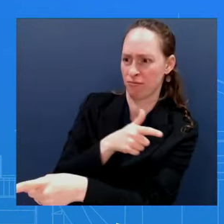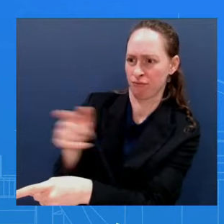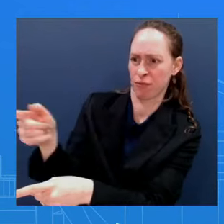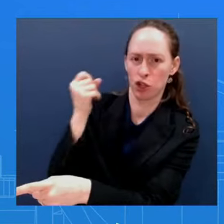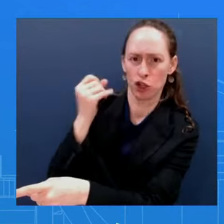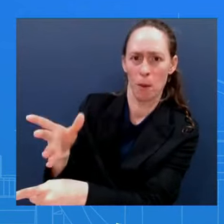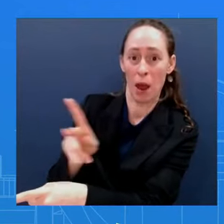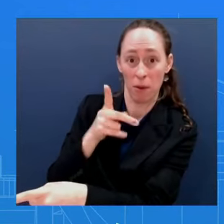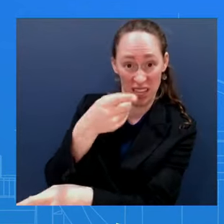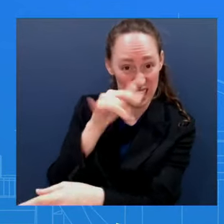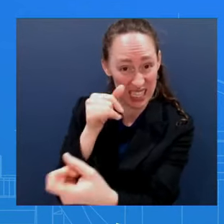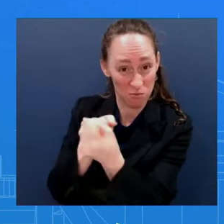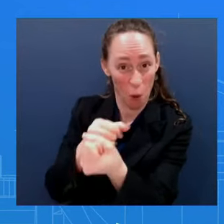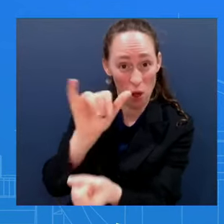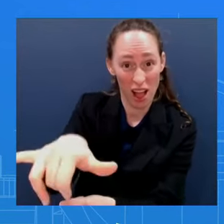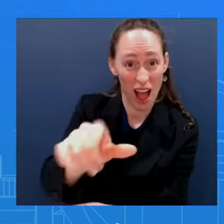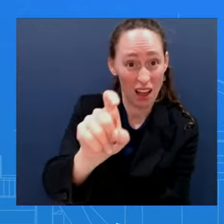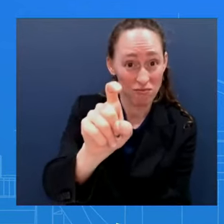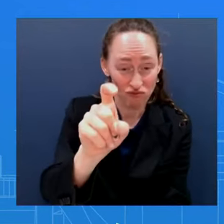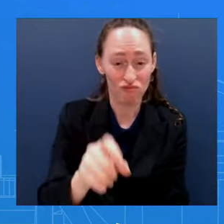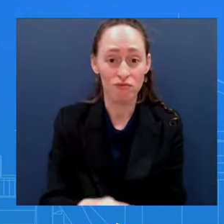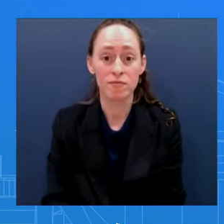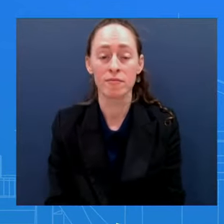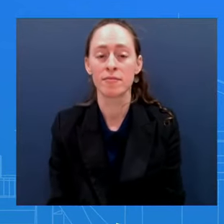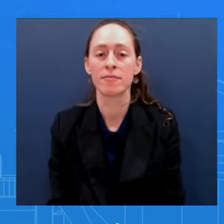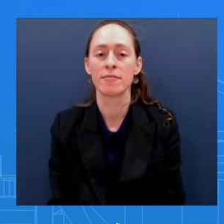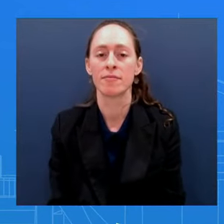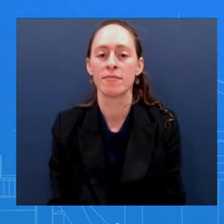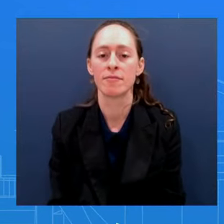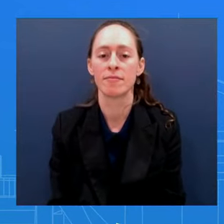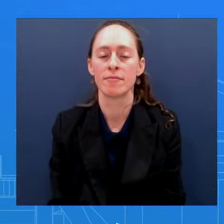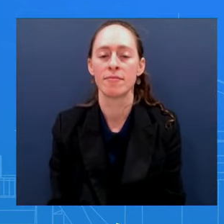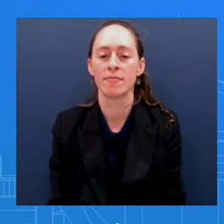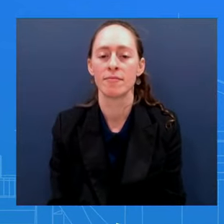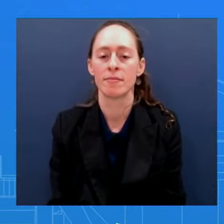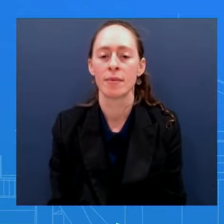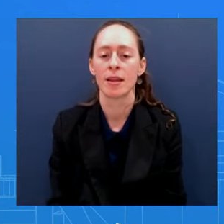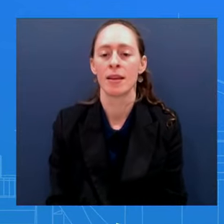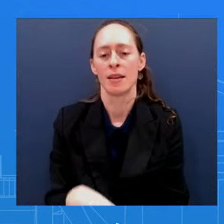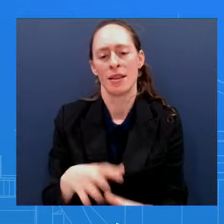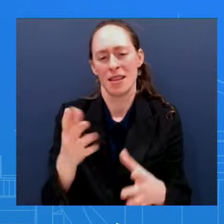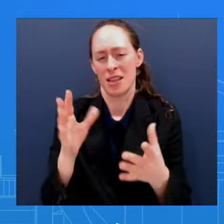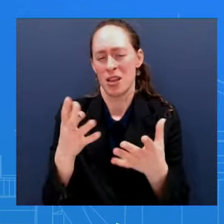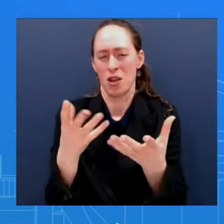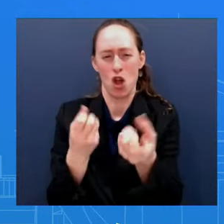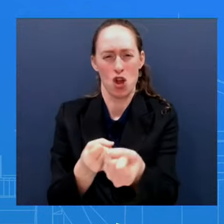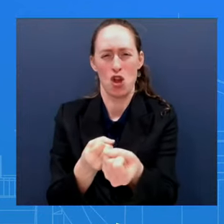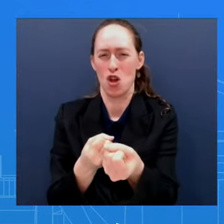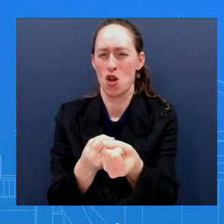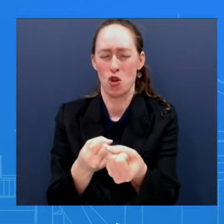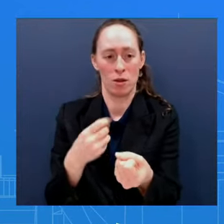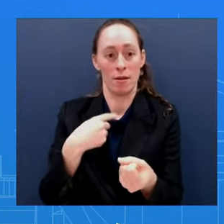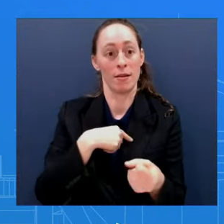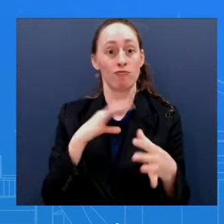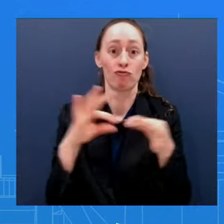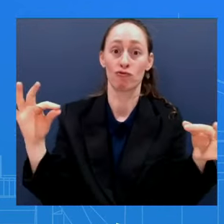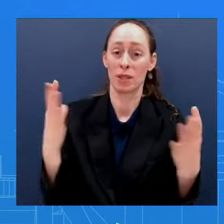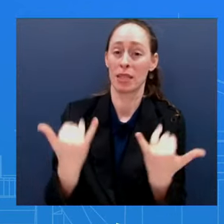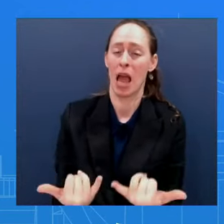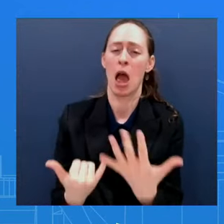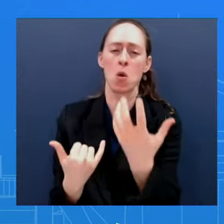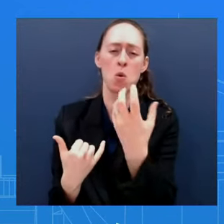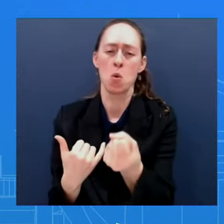that looks like As I understand that Again, this is rudimentary and early information This was a specific military raid to rescue